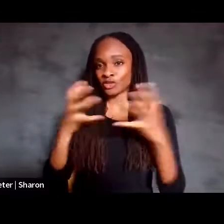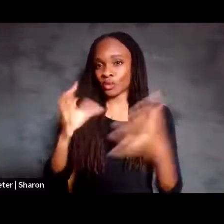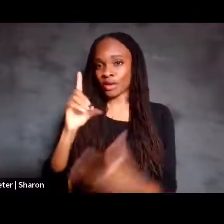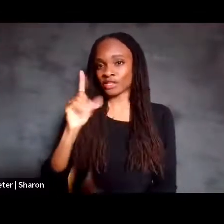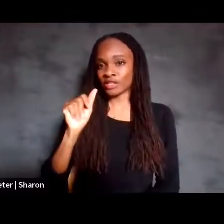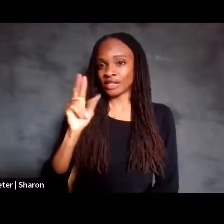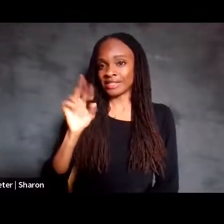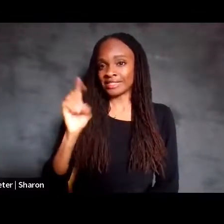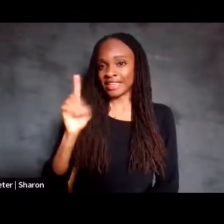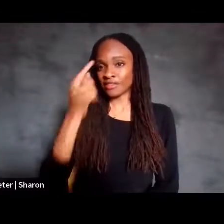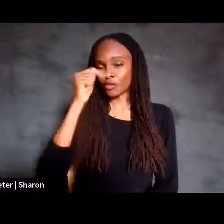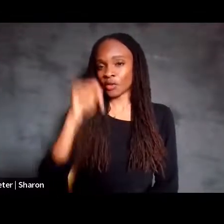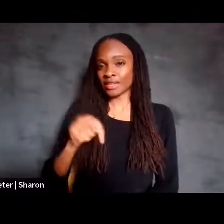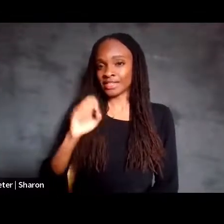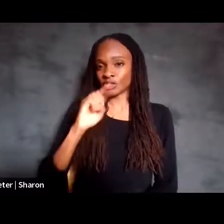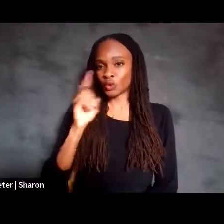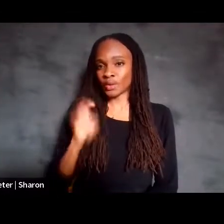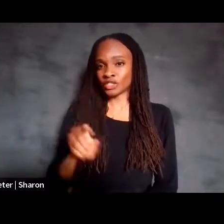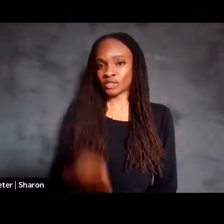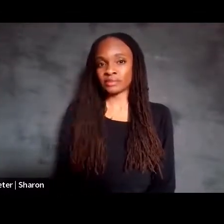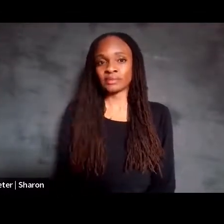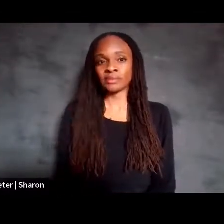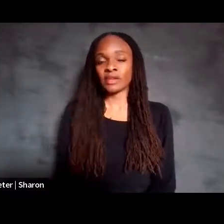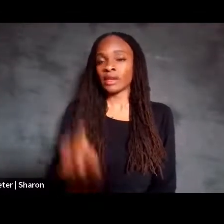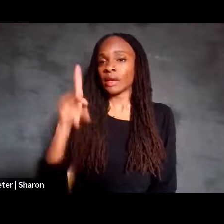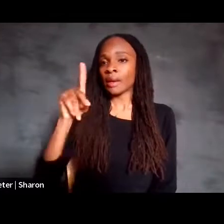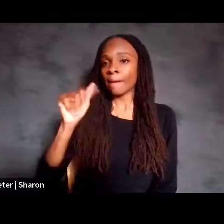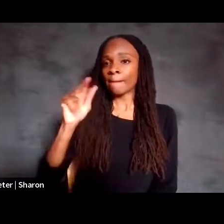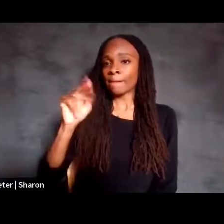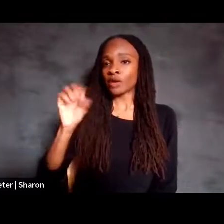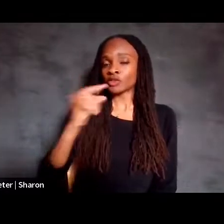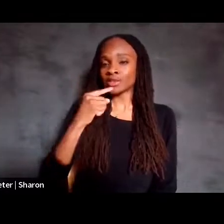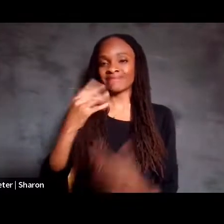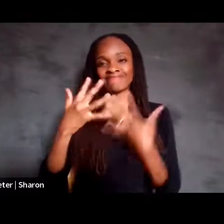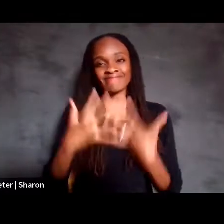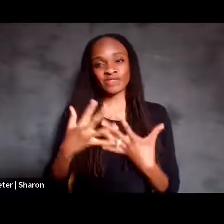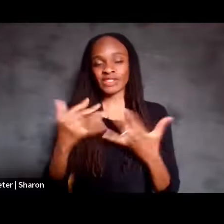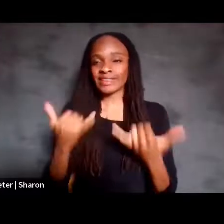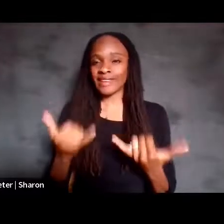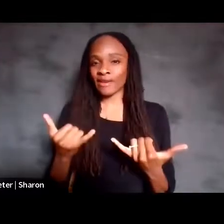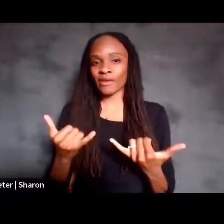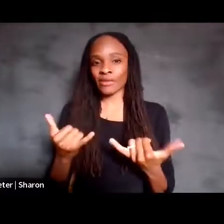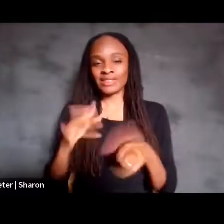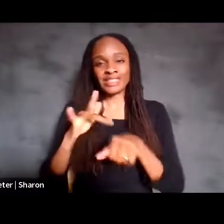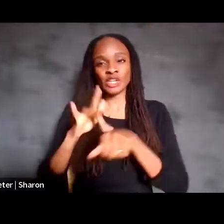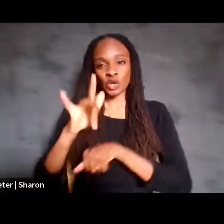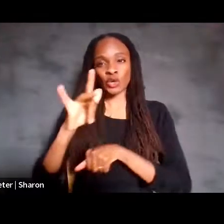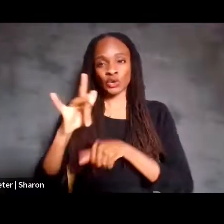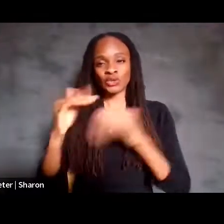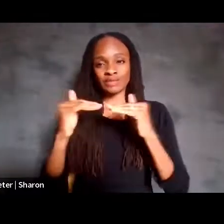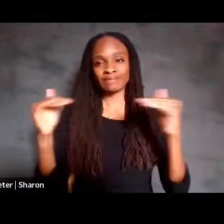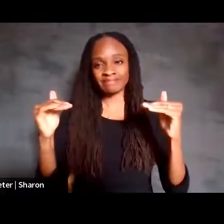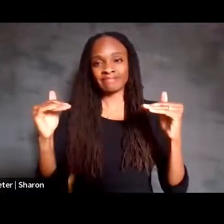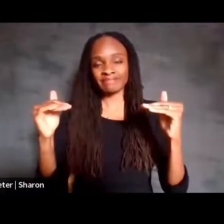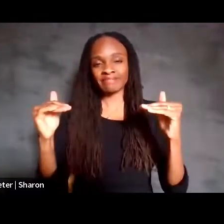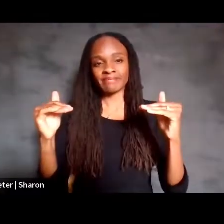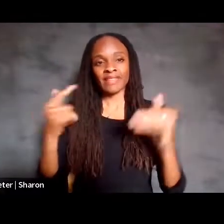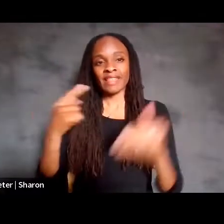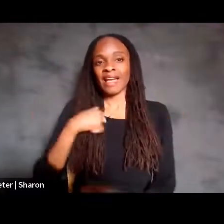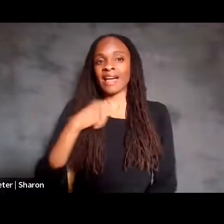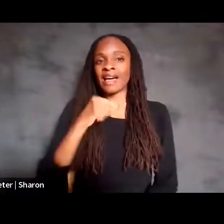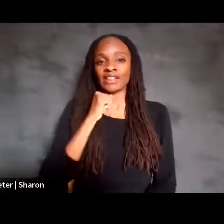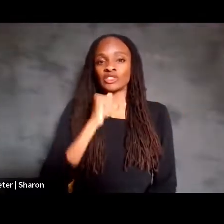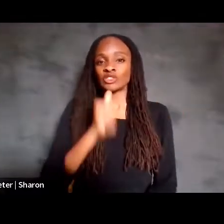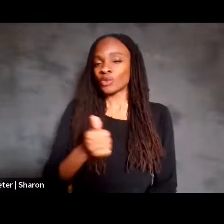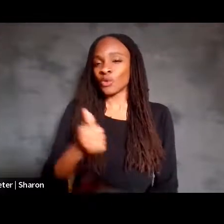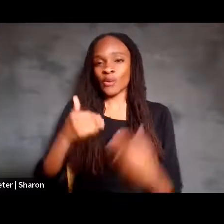this question. So as Pancho says, unfortunately, right now we are in the early stages yet. And I don't have any